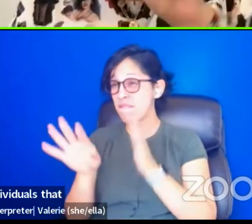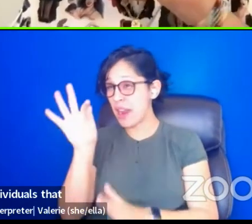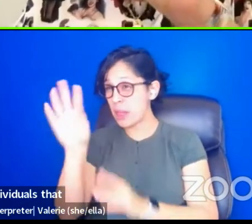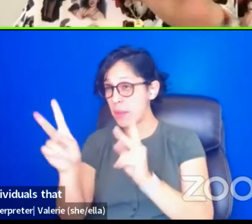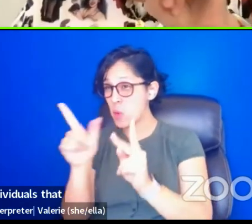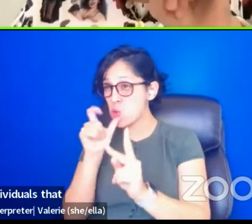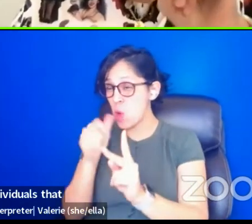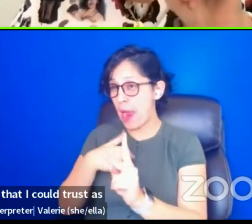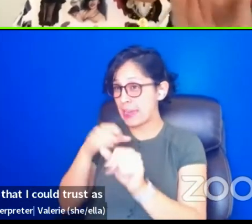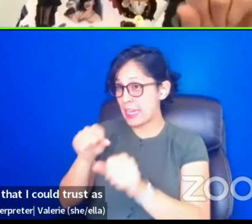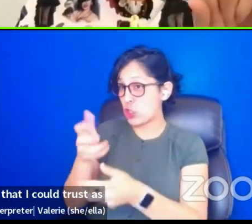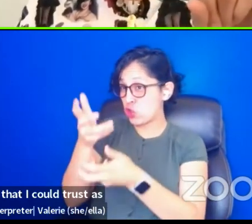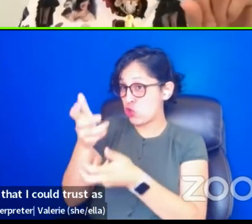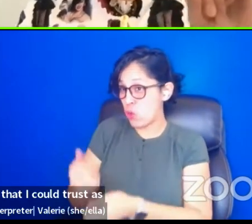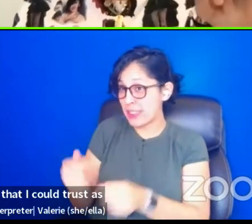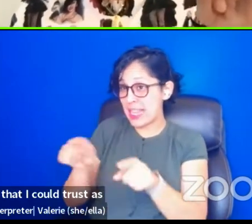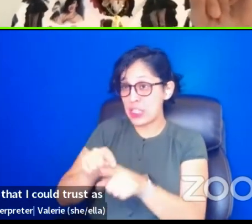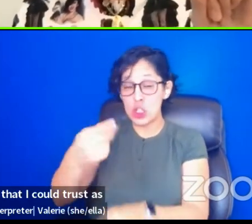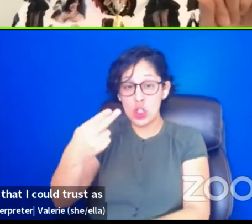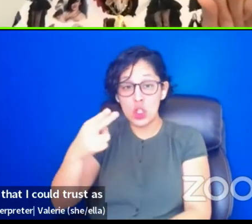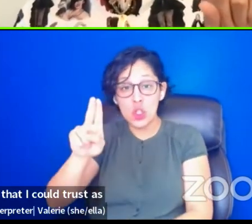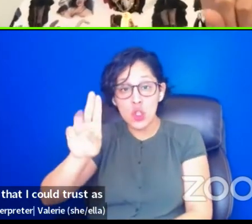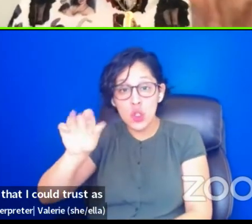beings. First. I want to say that